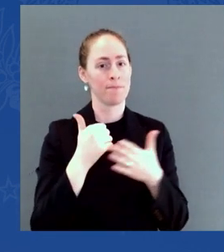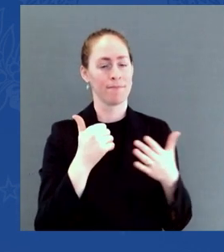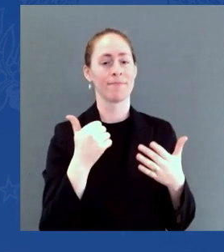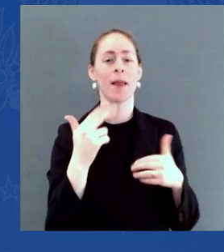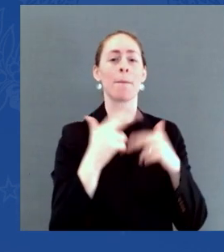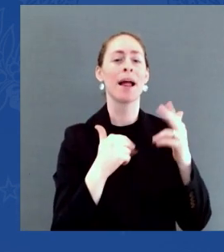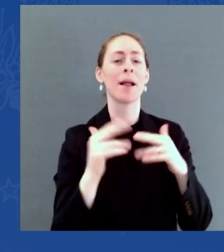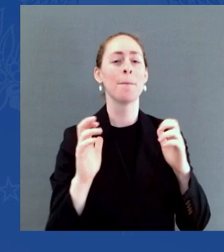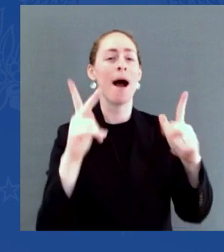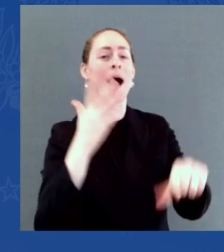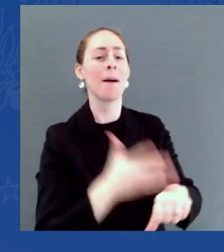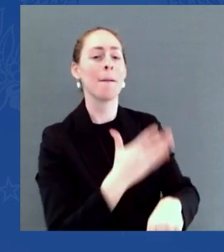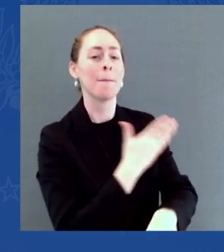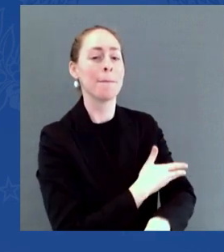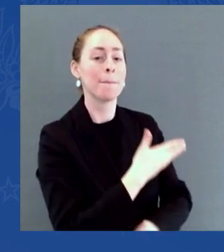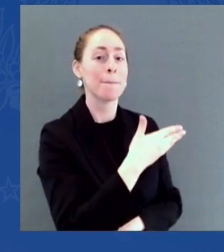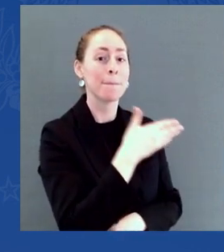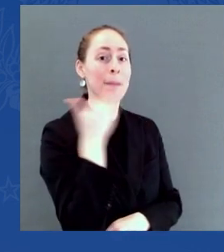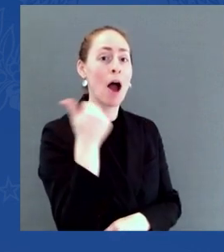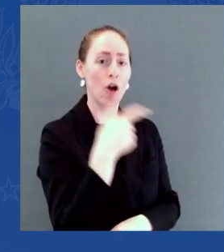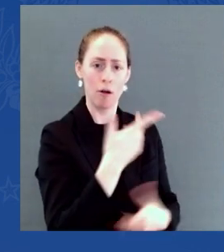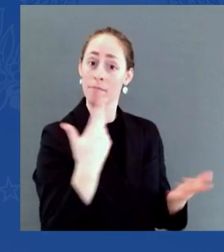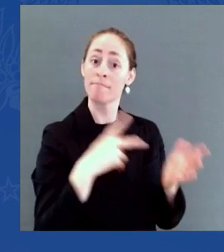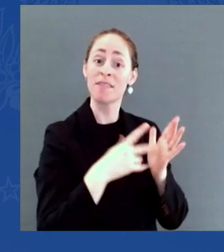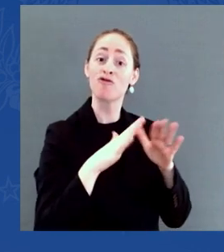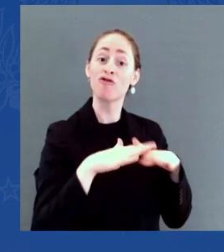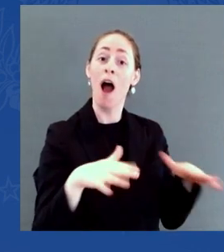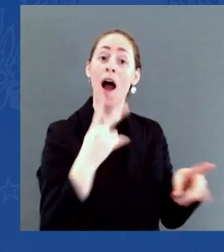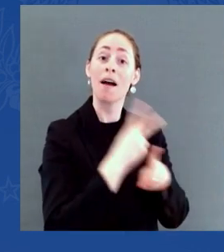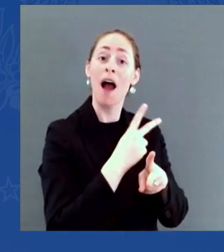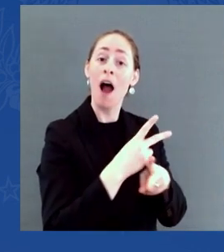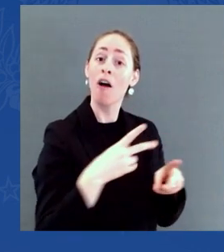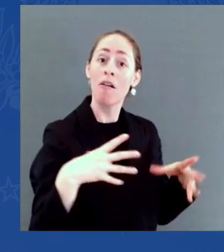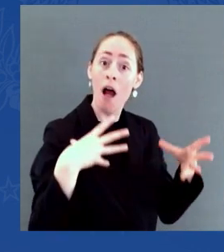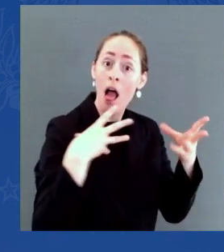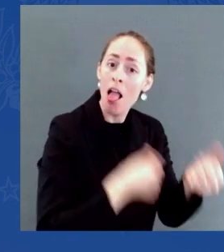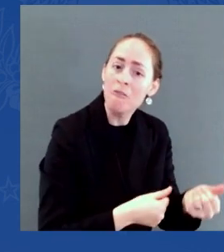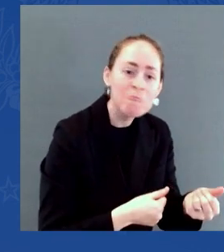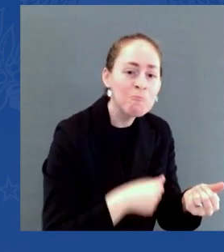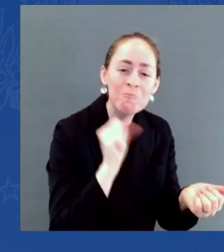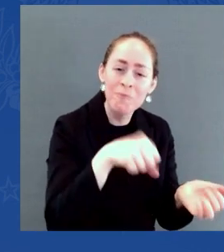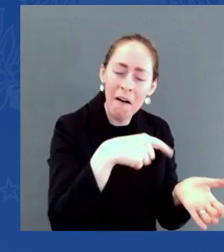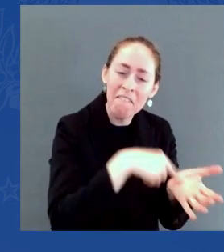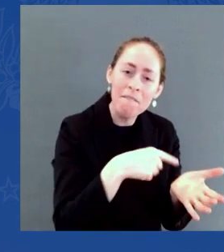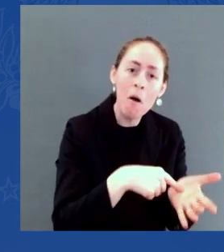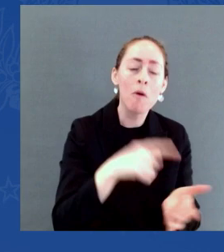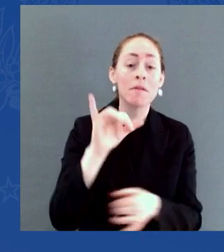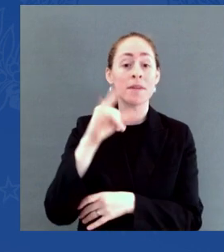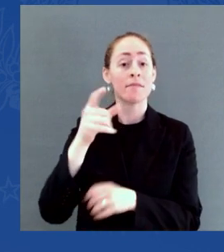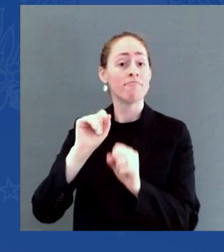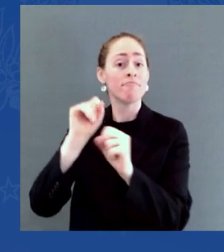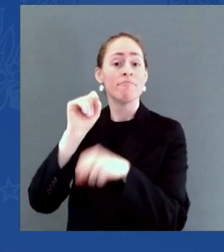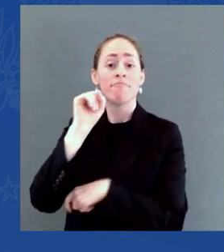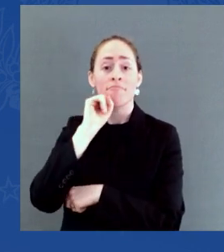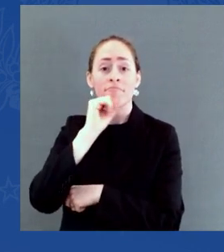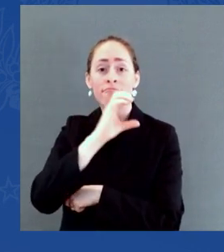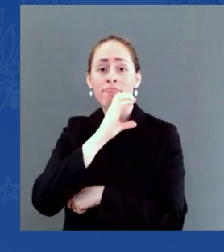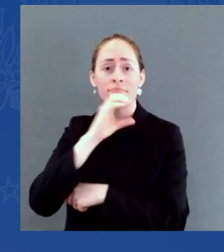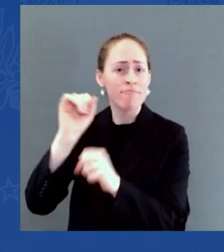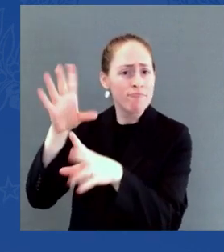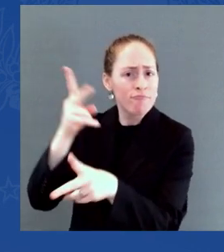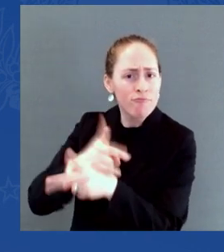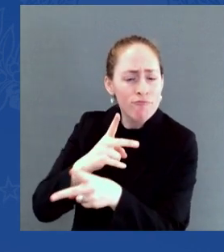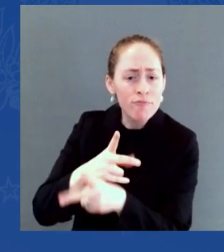and prescription drugs. These are the biggest costs that most families face. In fact, a new independent analysis released today